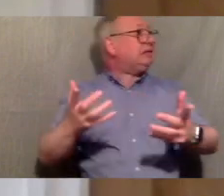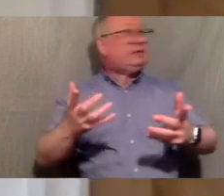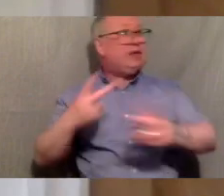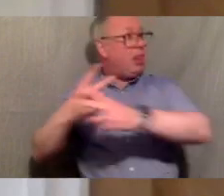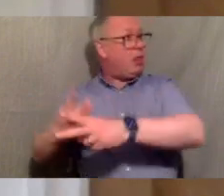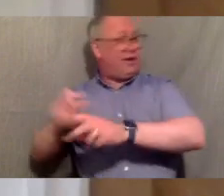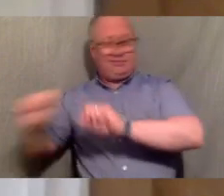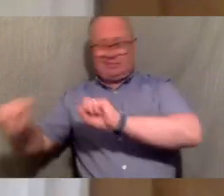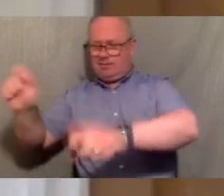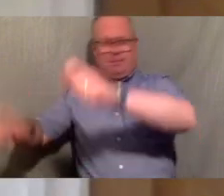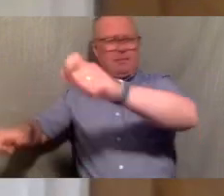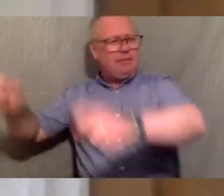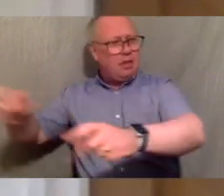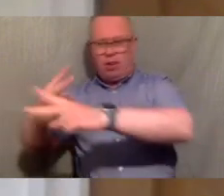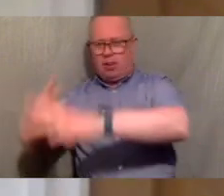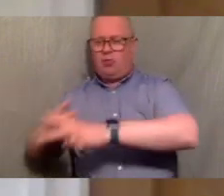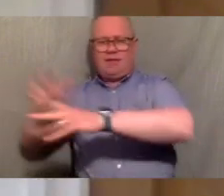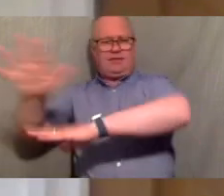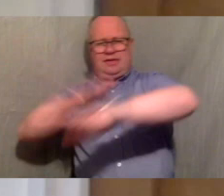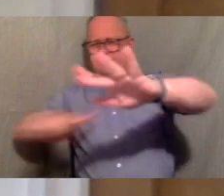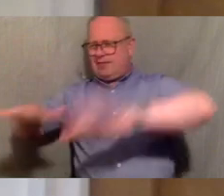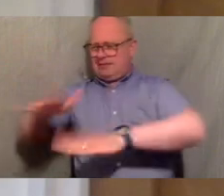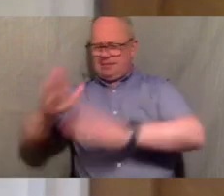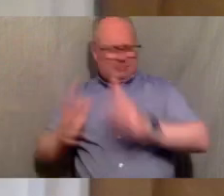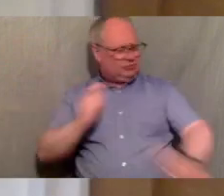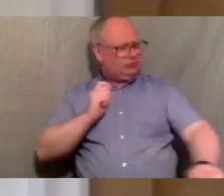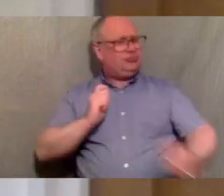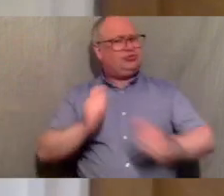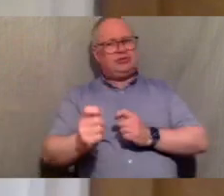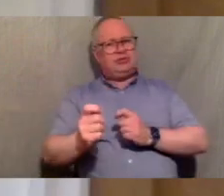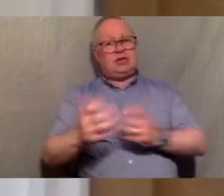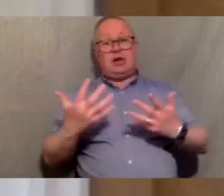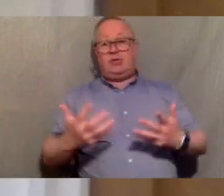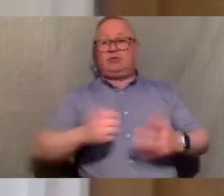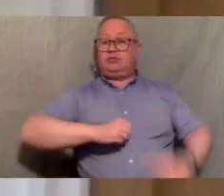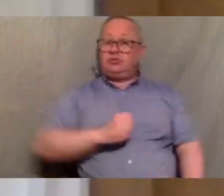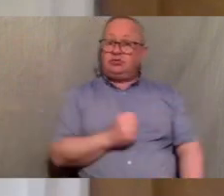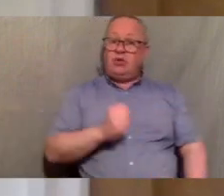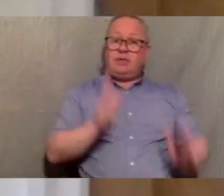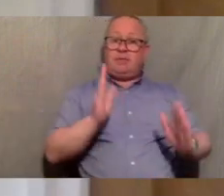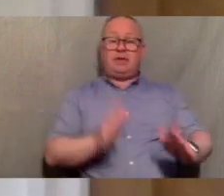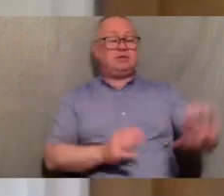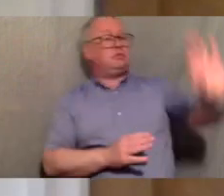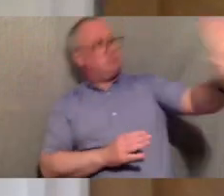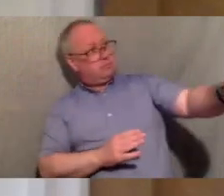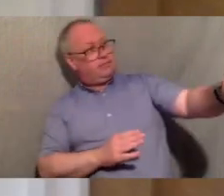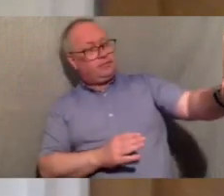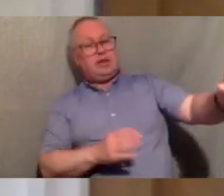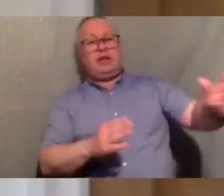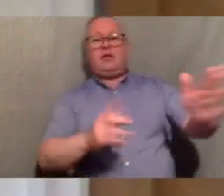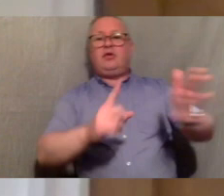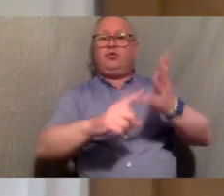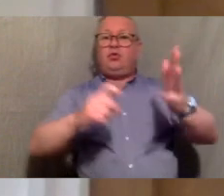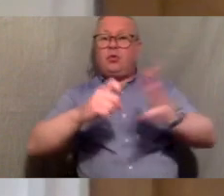public and the environment need a radical a radical rethink and right now scotland has to say no to a trade deal between the uk and the